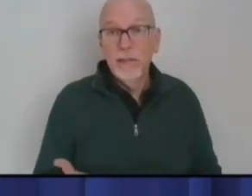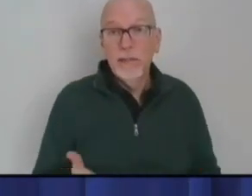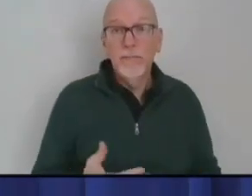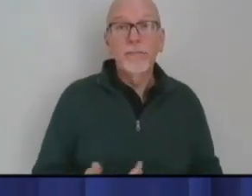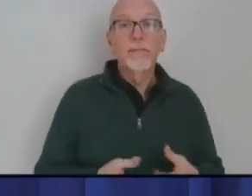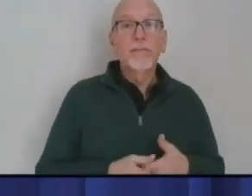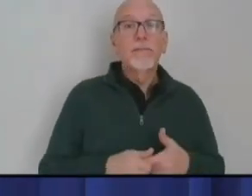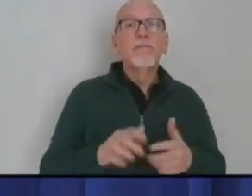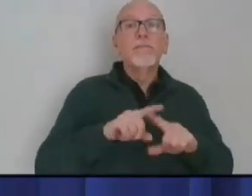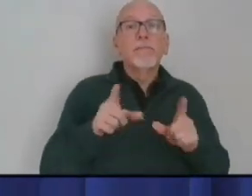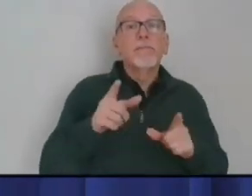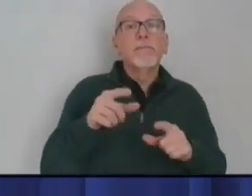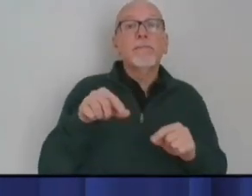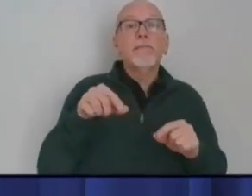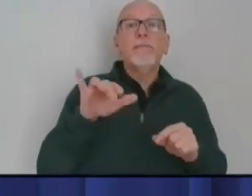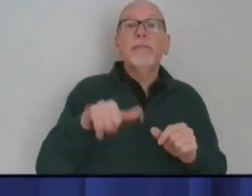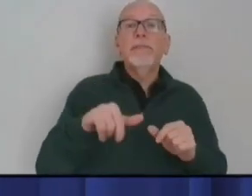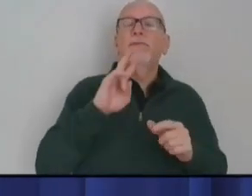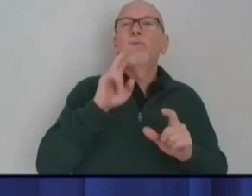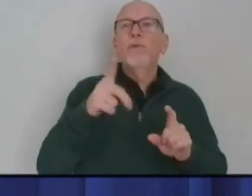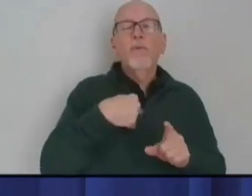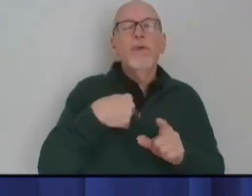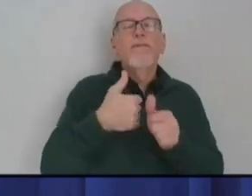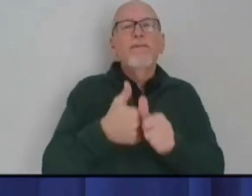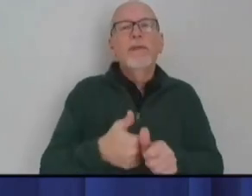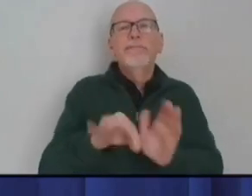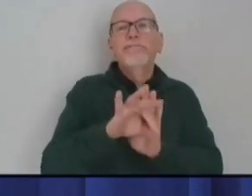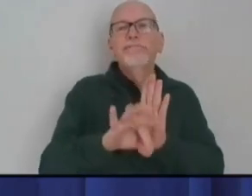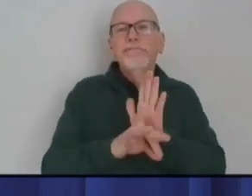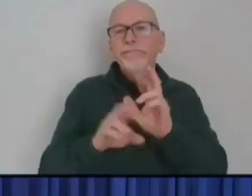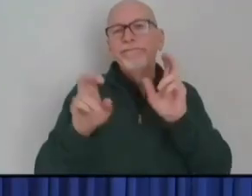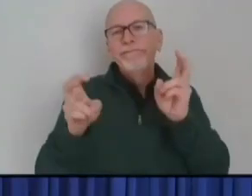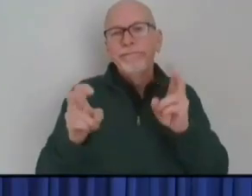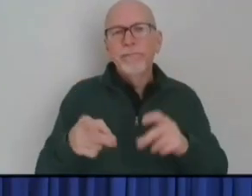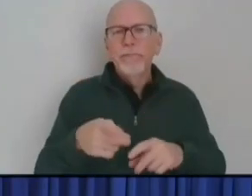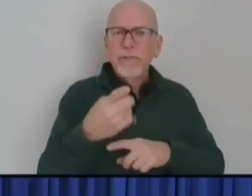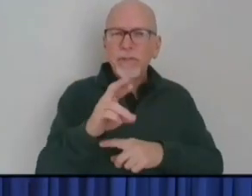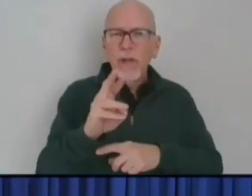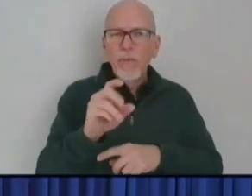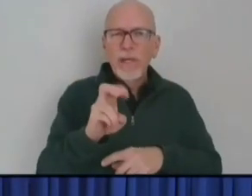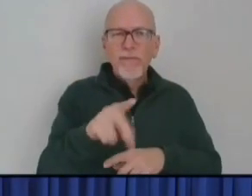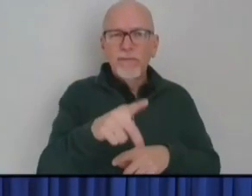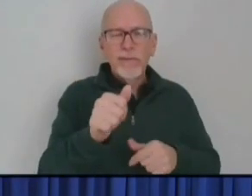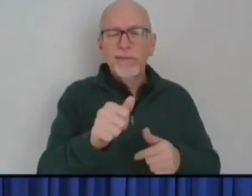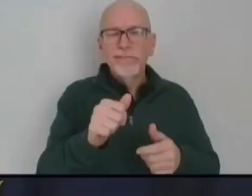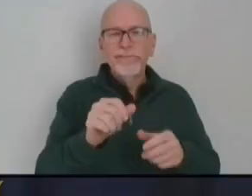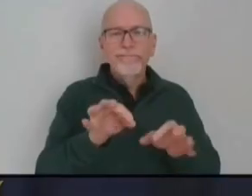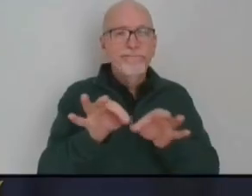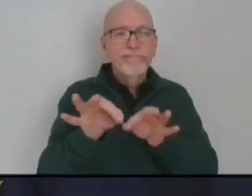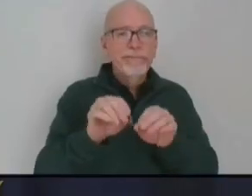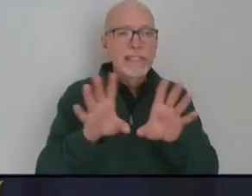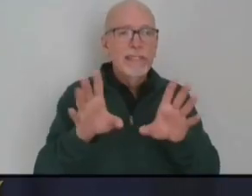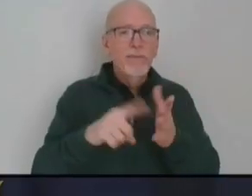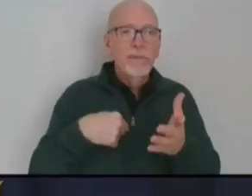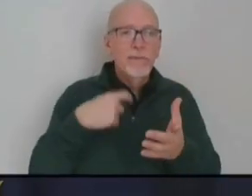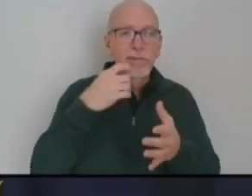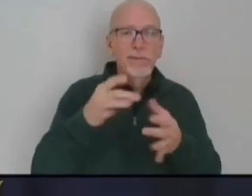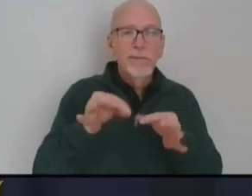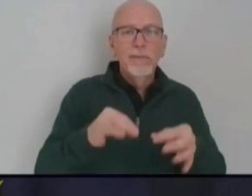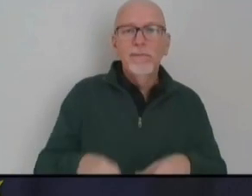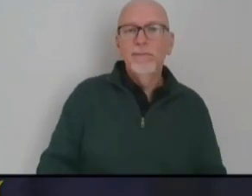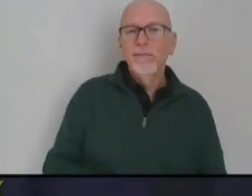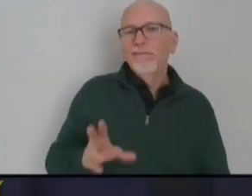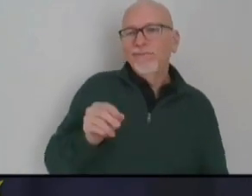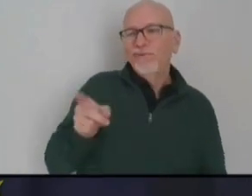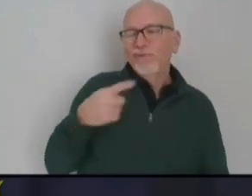is formulaic. Dr. Weaver, you want to clean up anything that I just created? I think you said it all